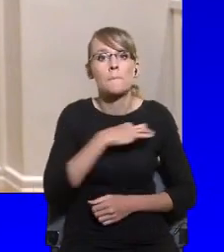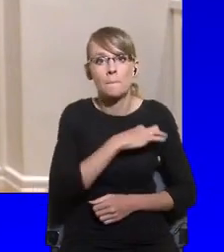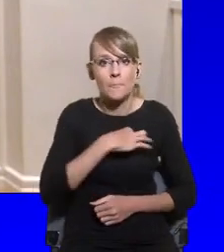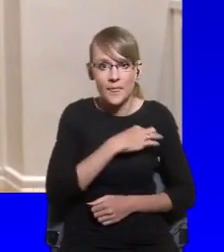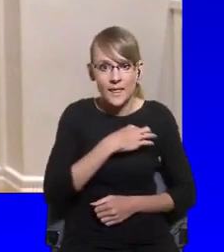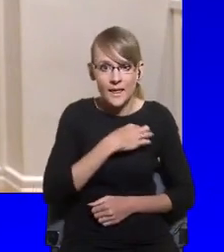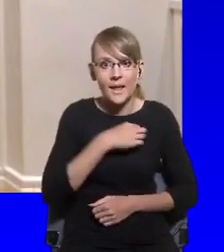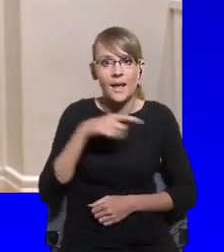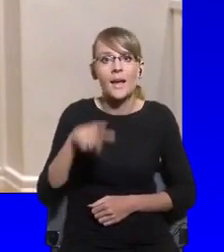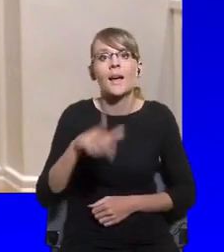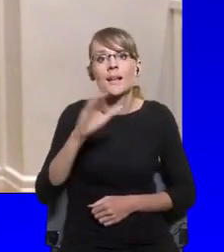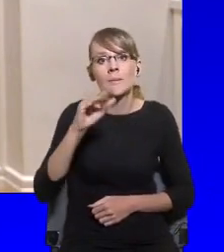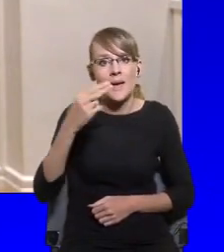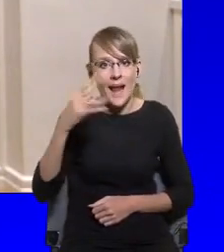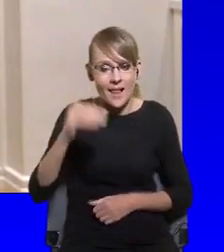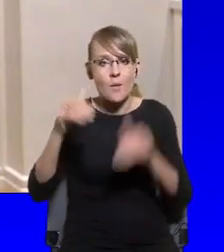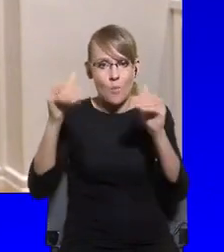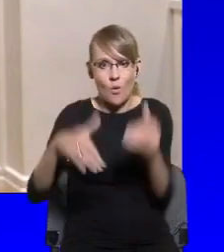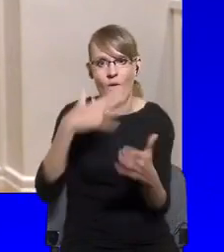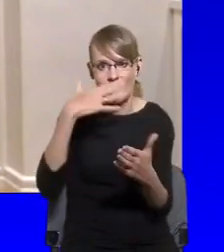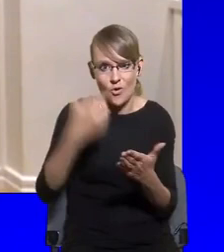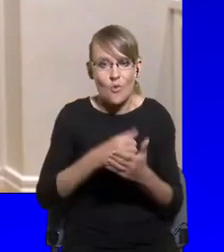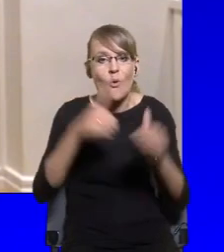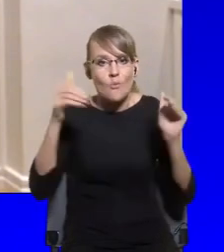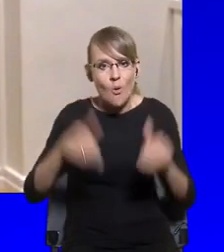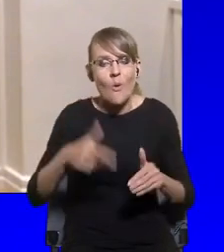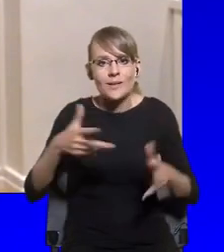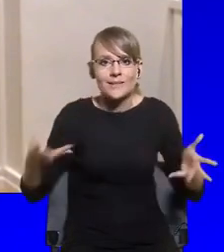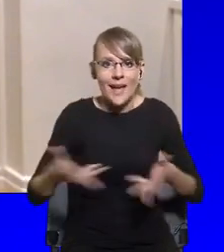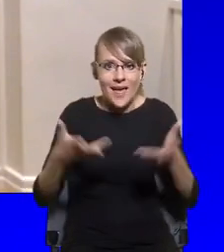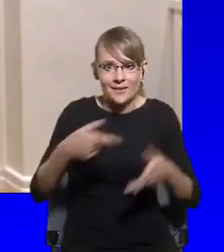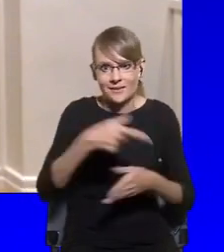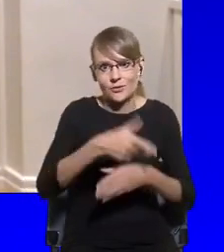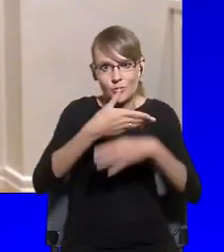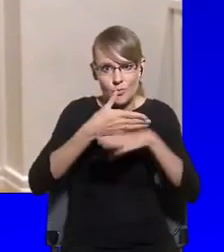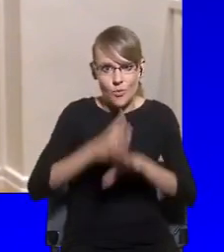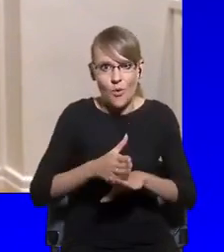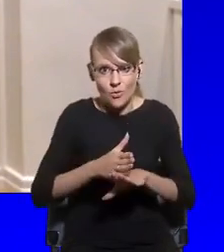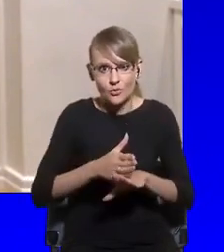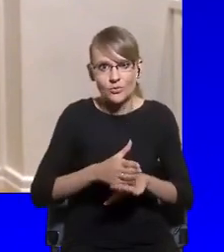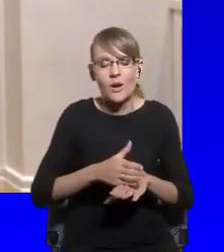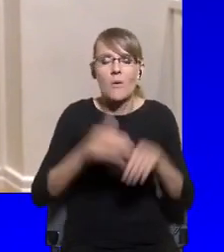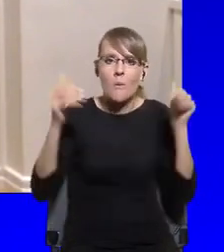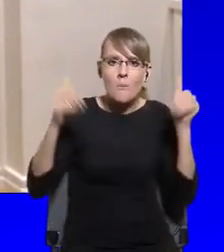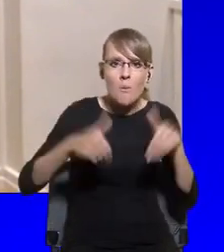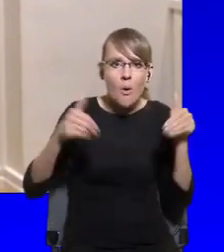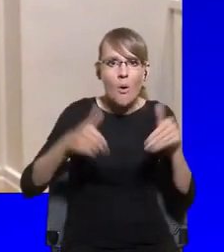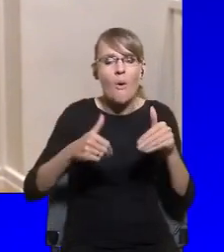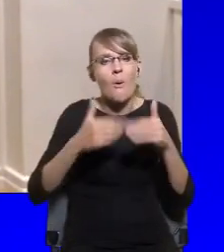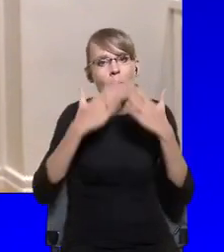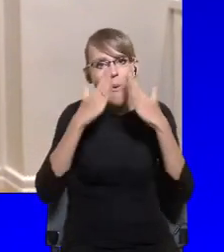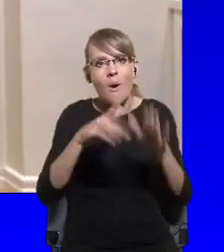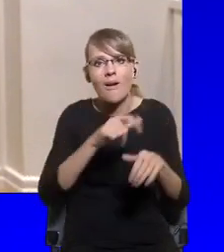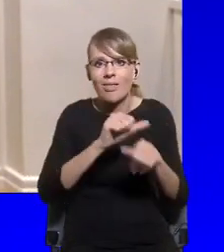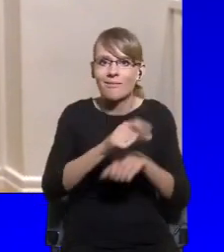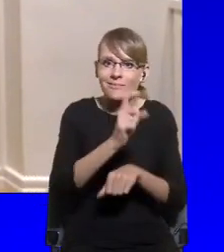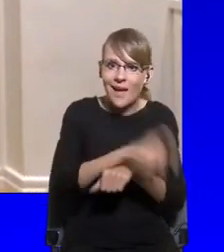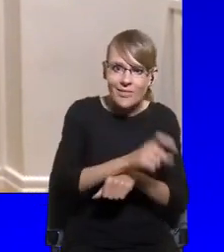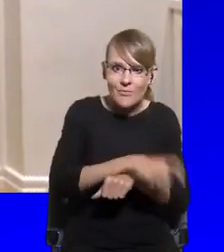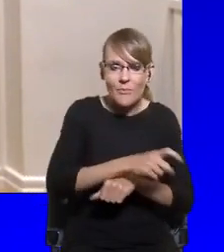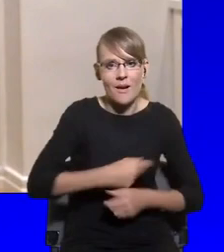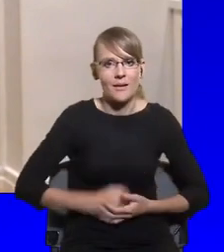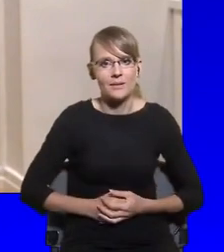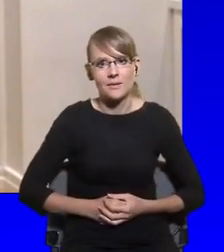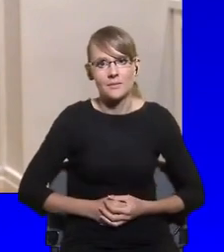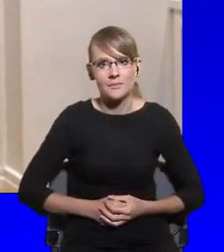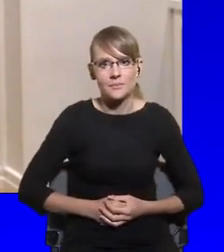by, uh, by sort of, uh, actually, um, presenting a litmus test, uh, to these